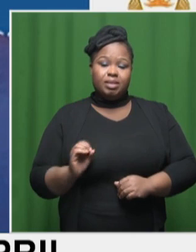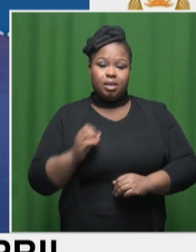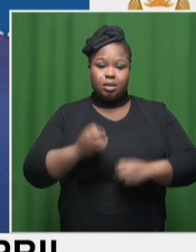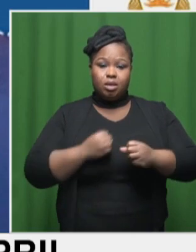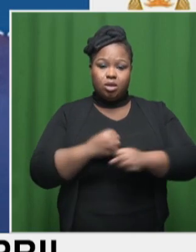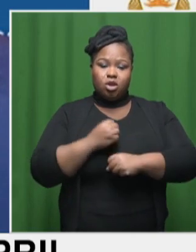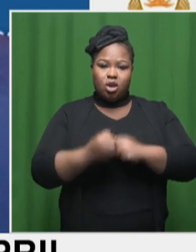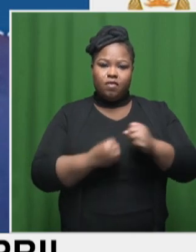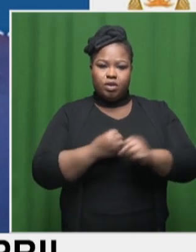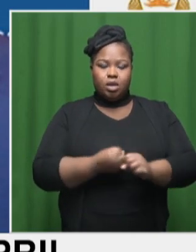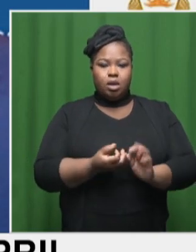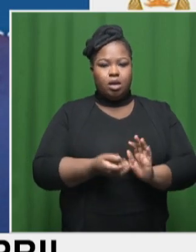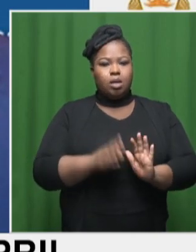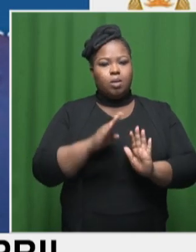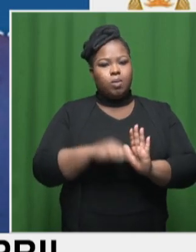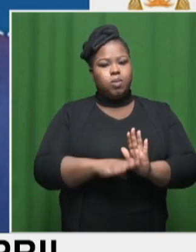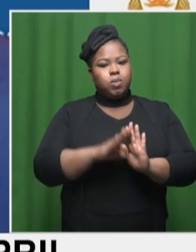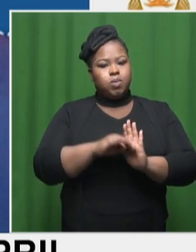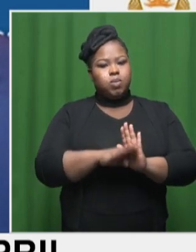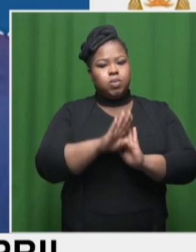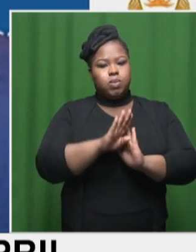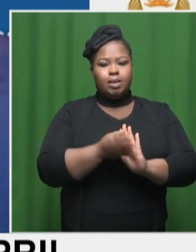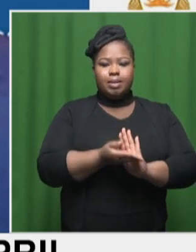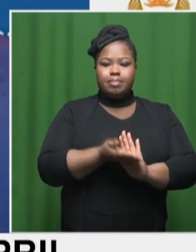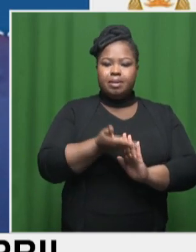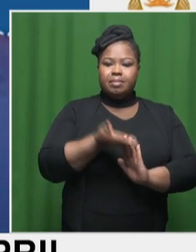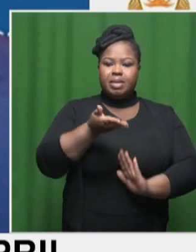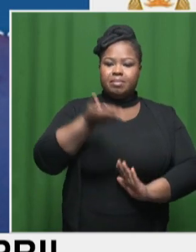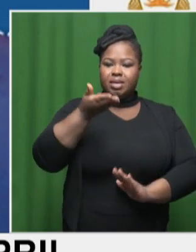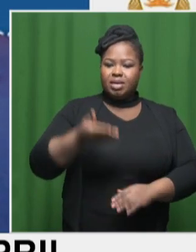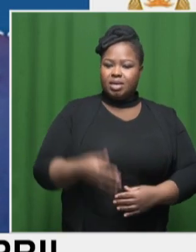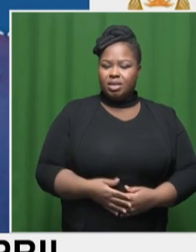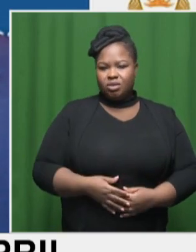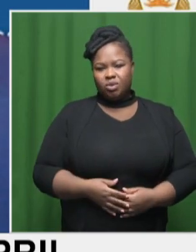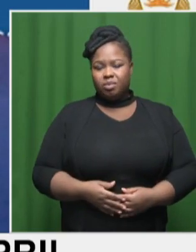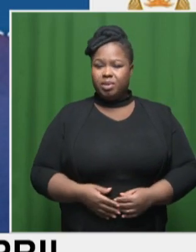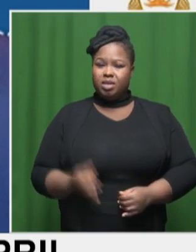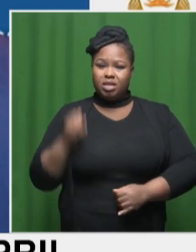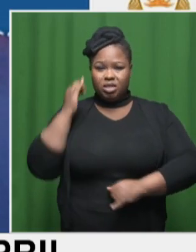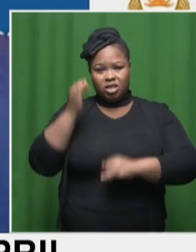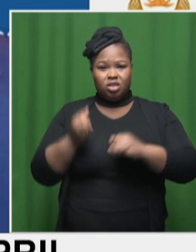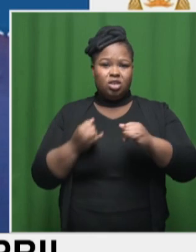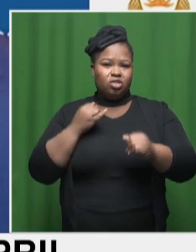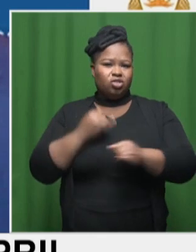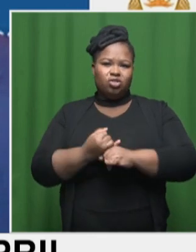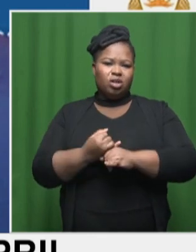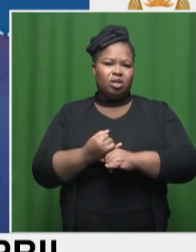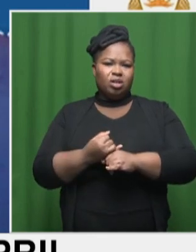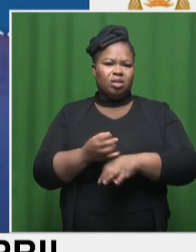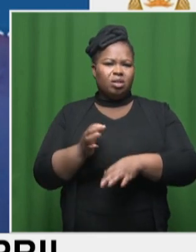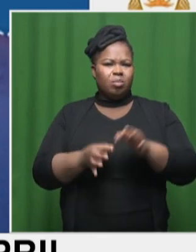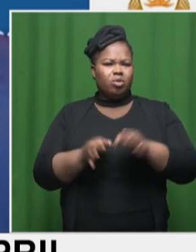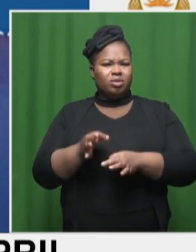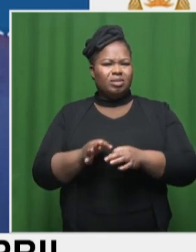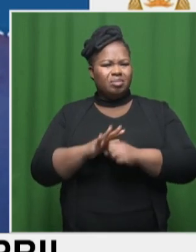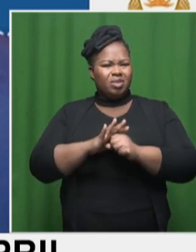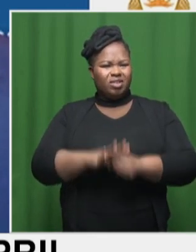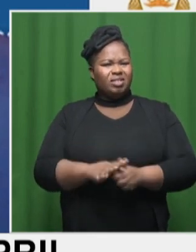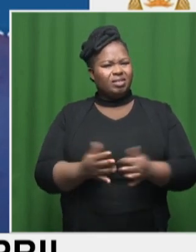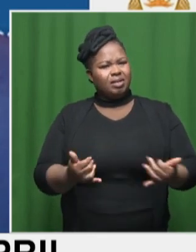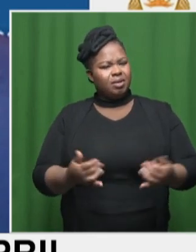you know, the pressures on that international geopolitical pressures. So